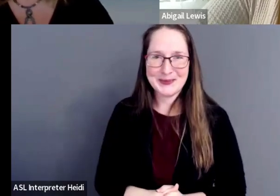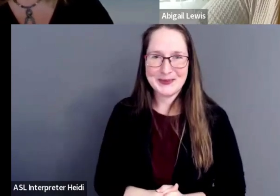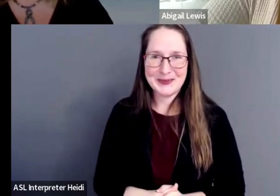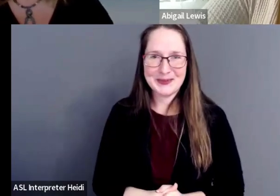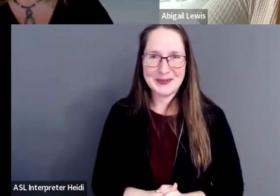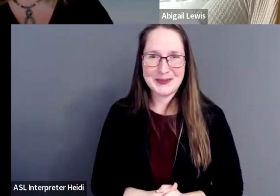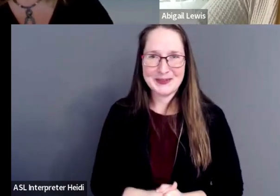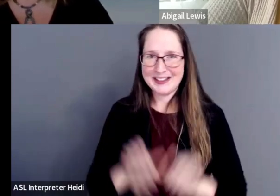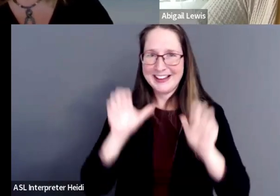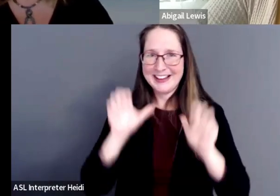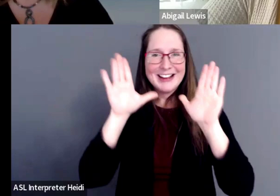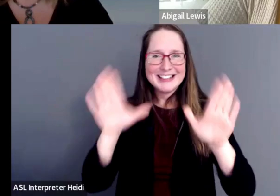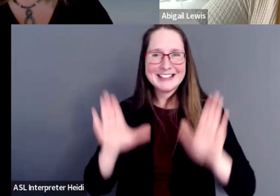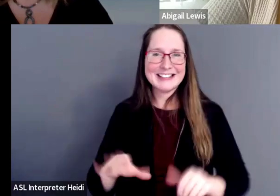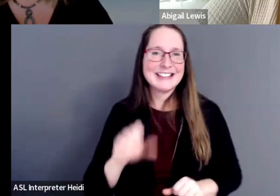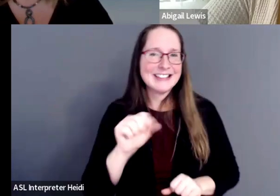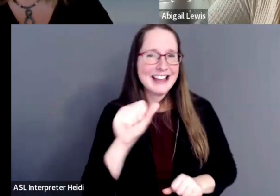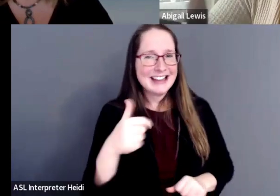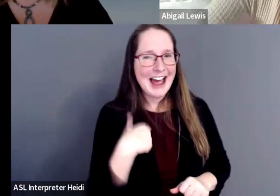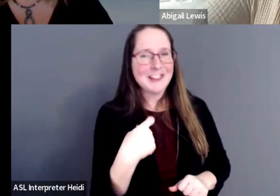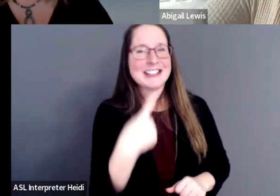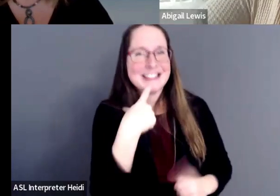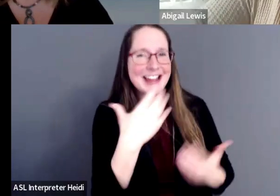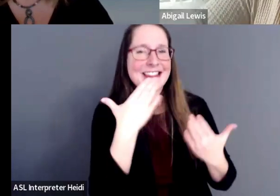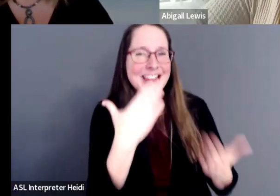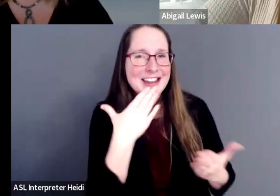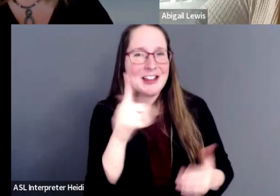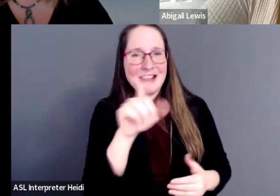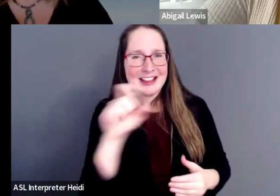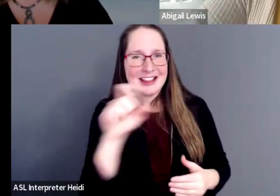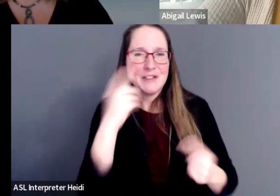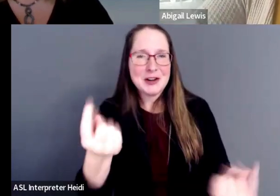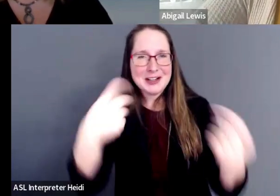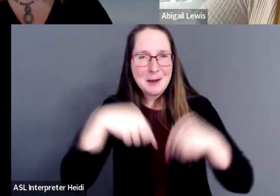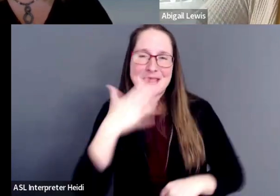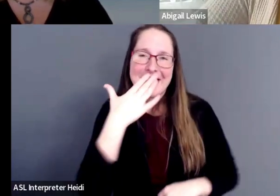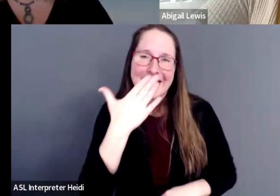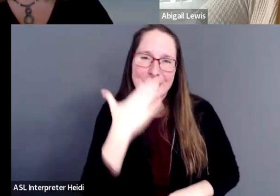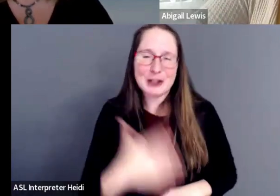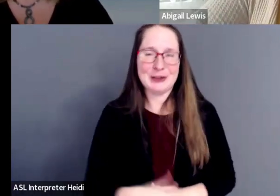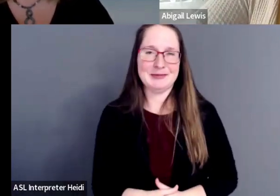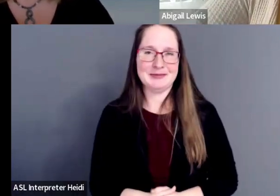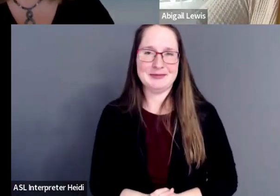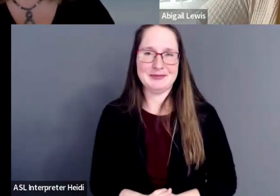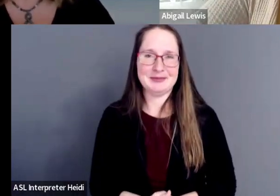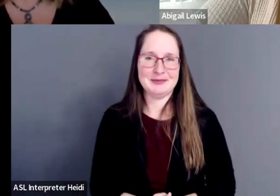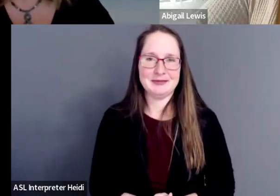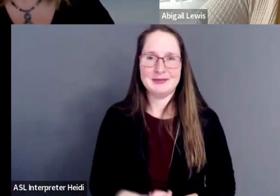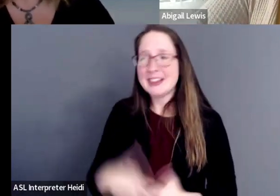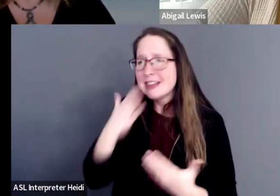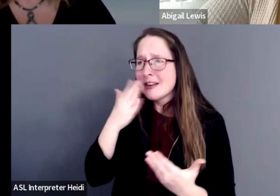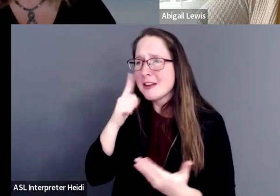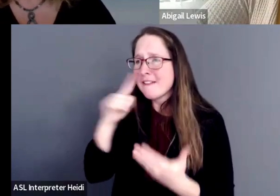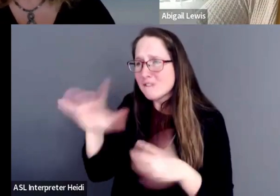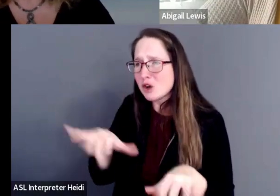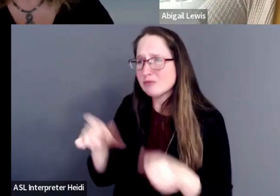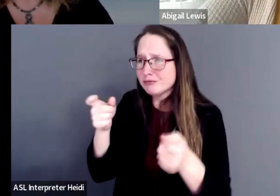Awesome. Thank you for moderating.